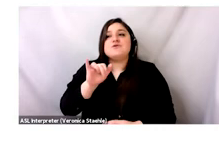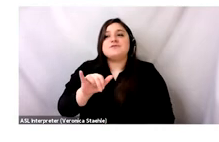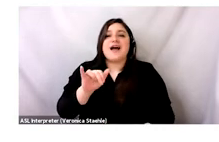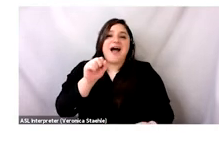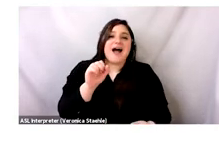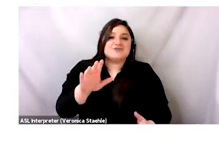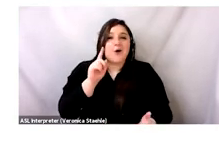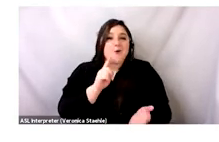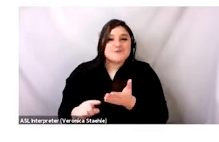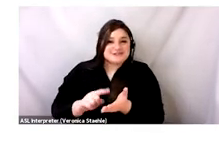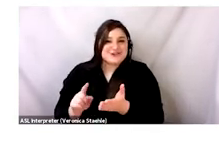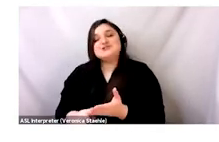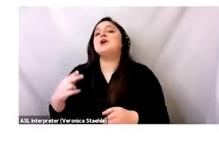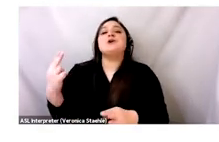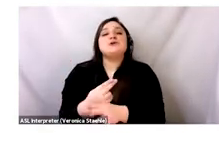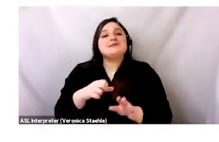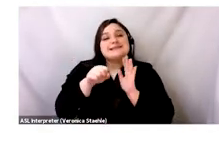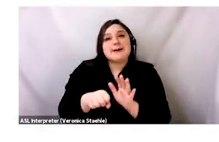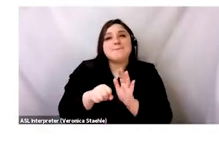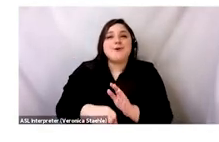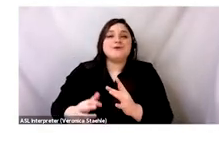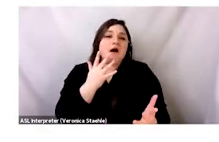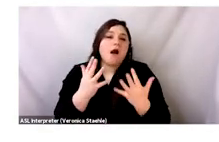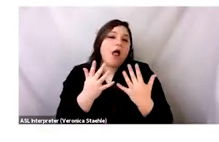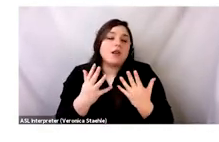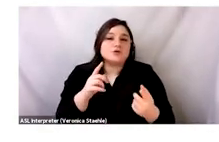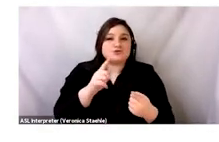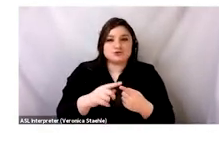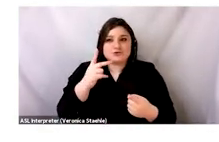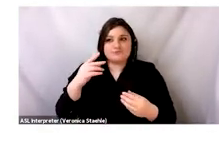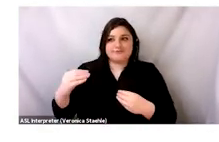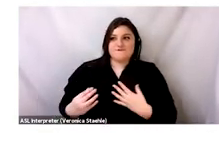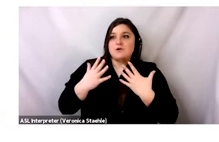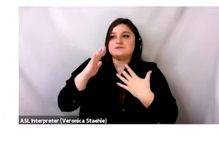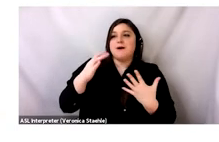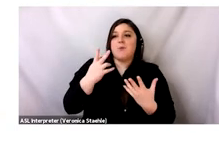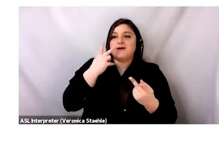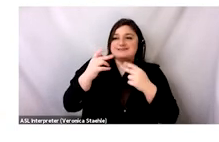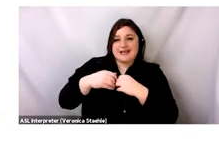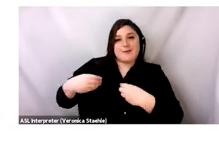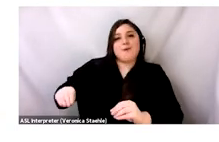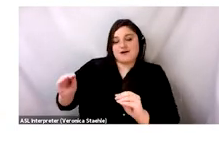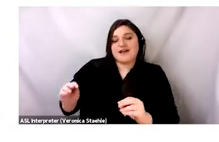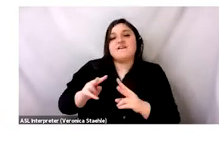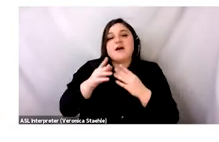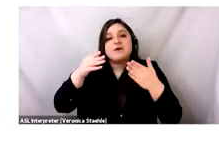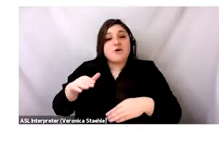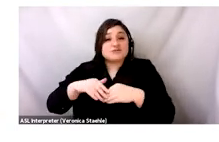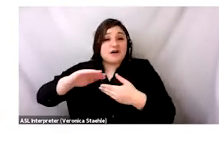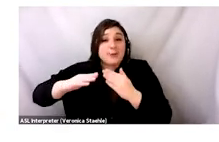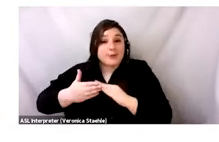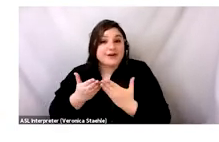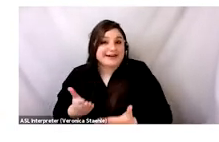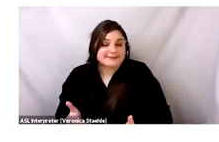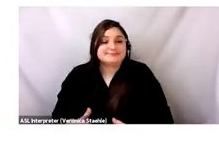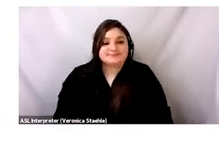as applied research. So he uses a lot of color and symbols to tell the story of the market through the clothing itself. And